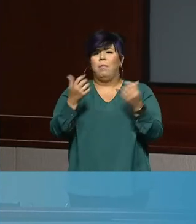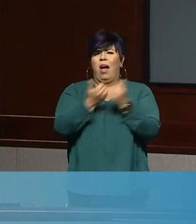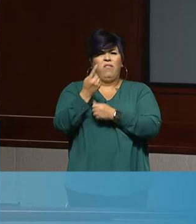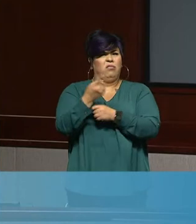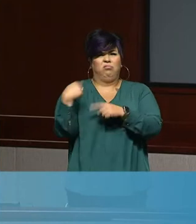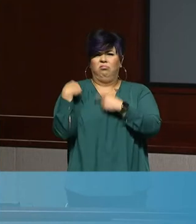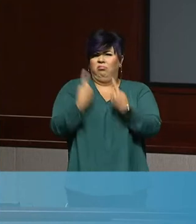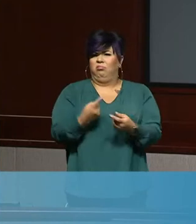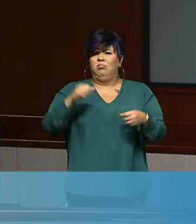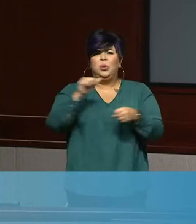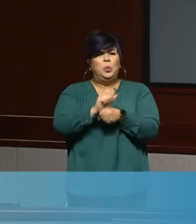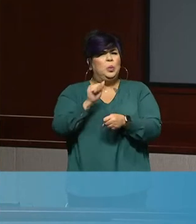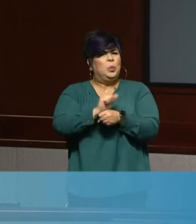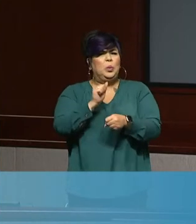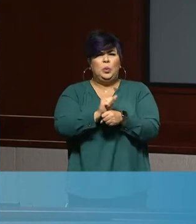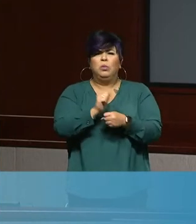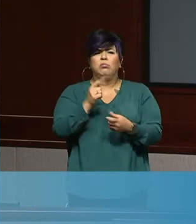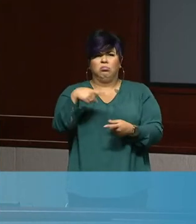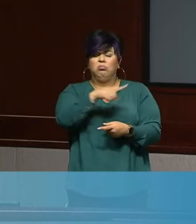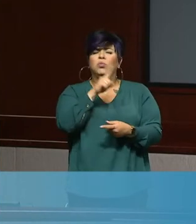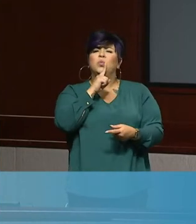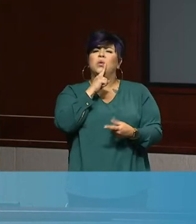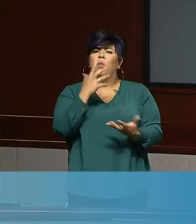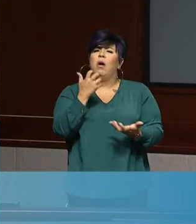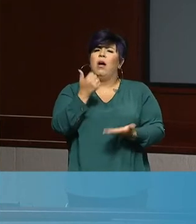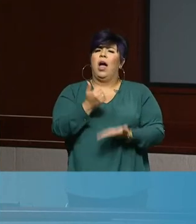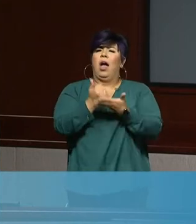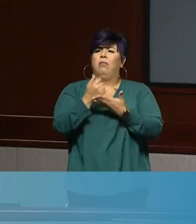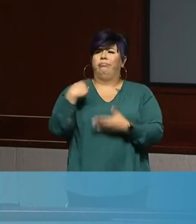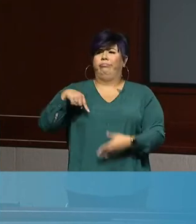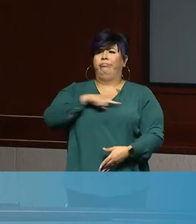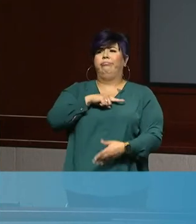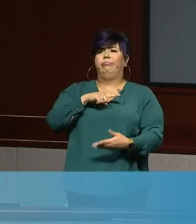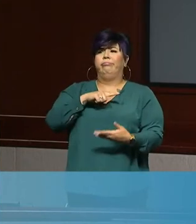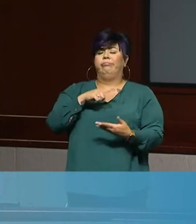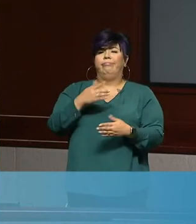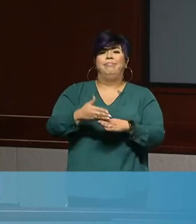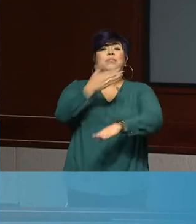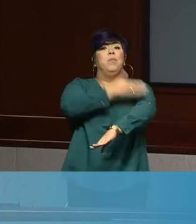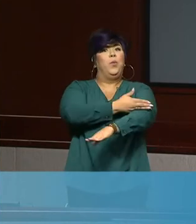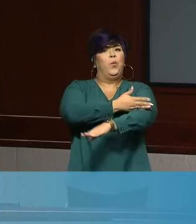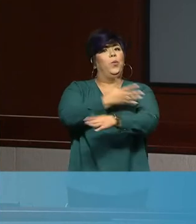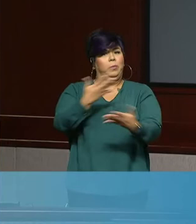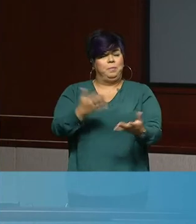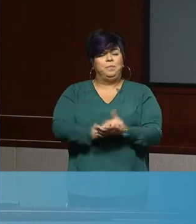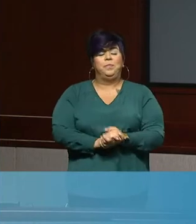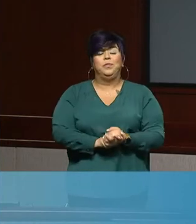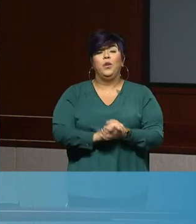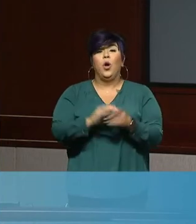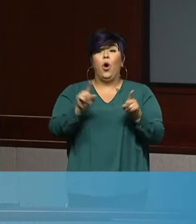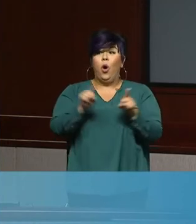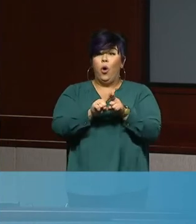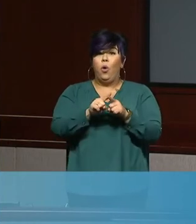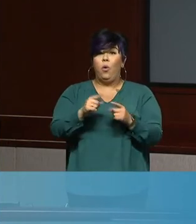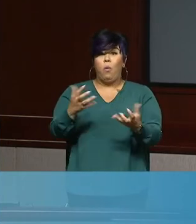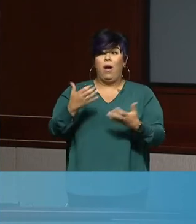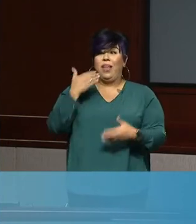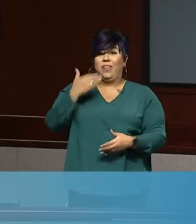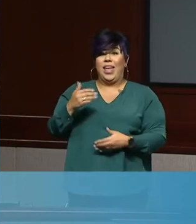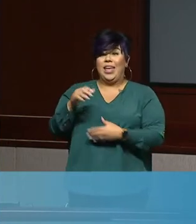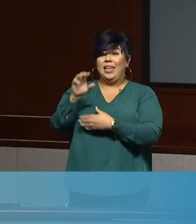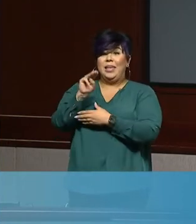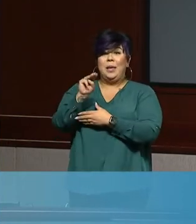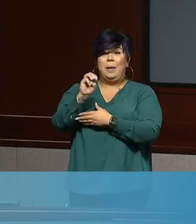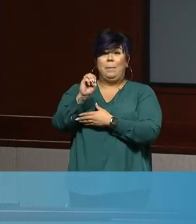that they've put in to helping our community get back on its feet. I also want to thank the media for keeping